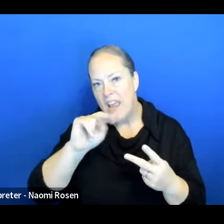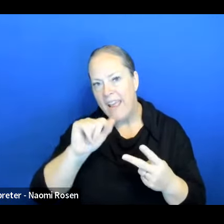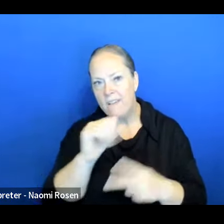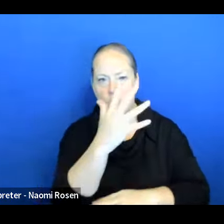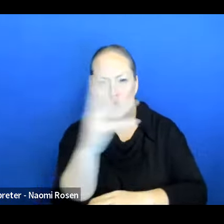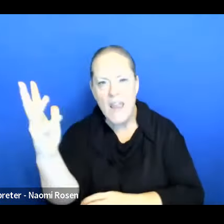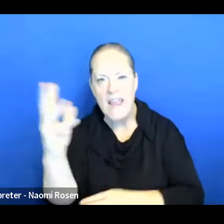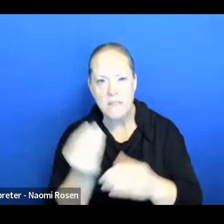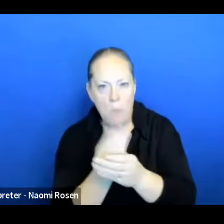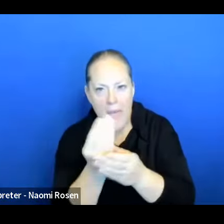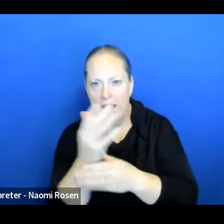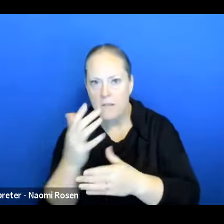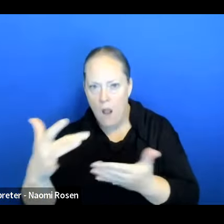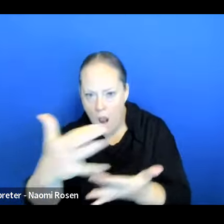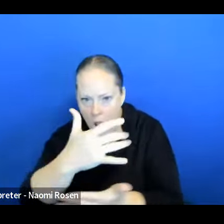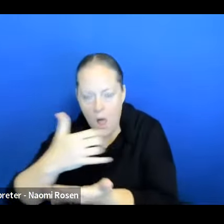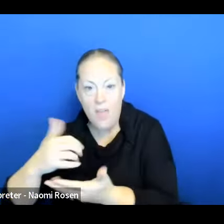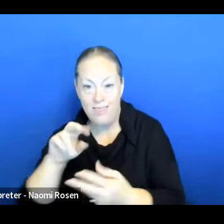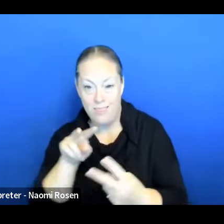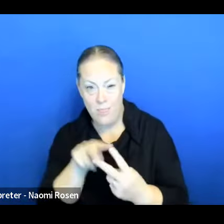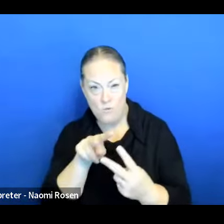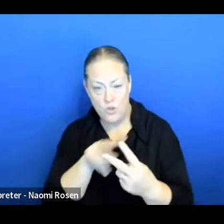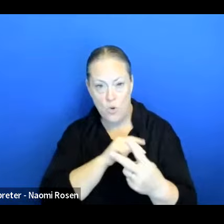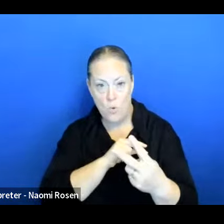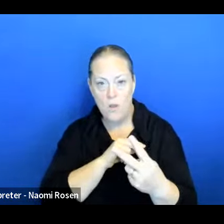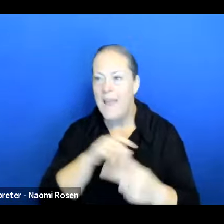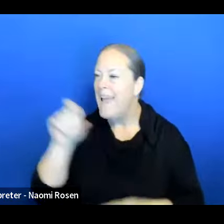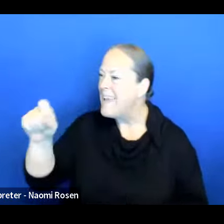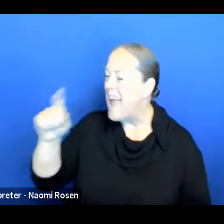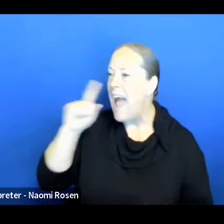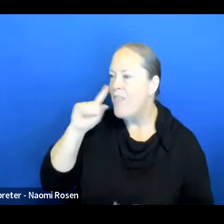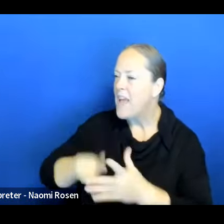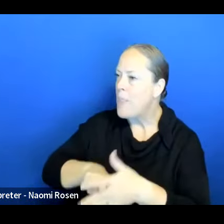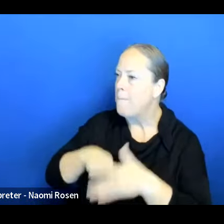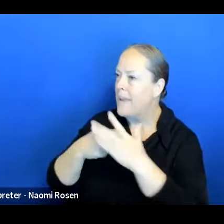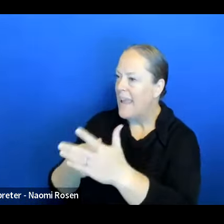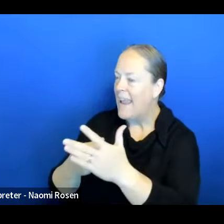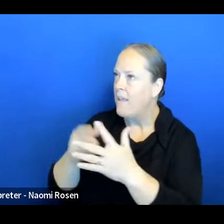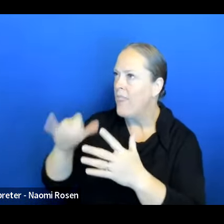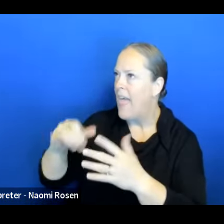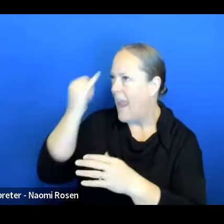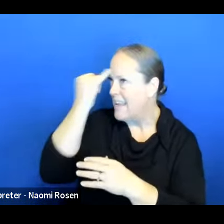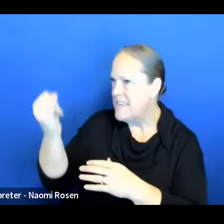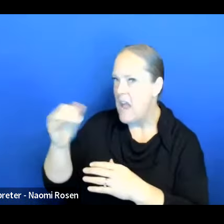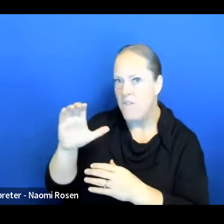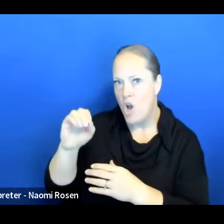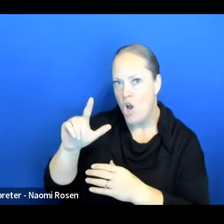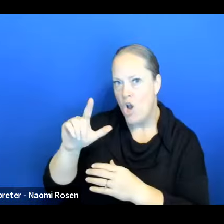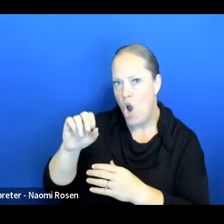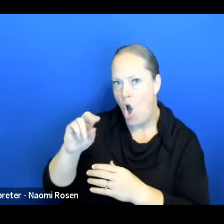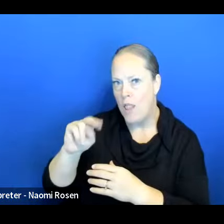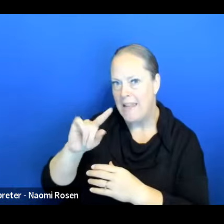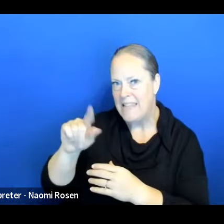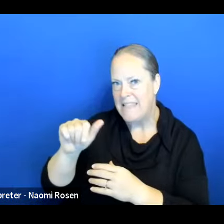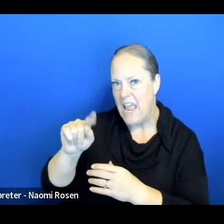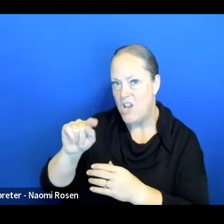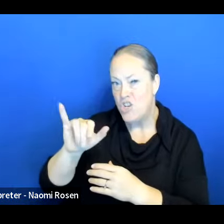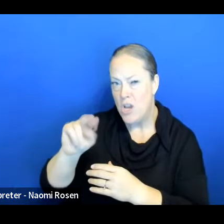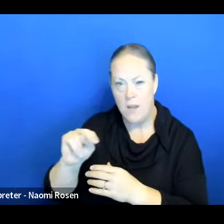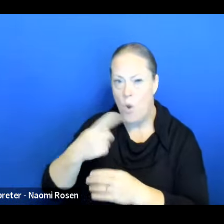was kind of hesitant at the beginning, just because the whole idea of colonization and then the government and just the mistrust,